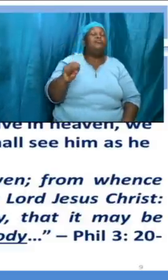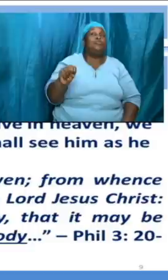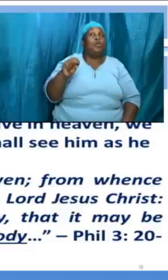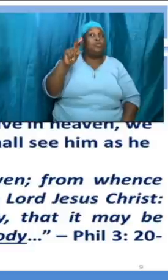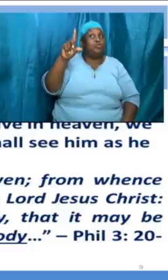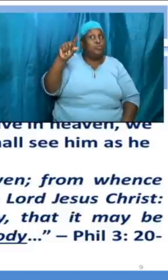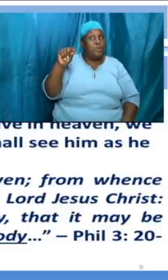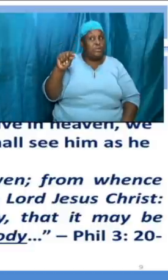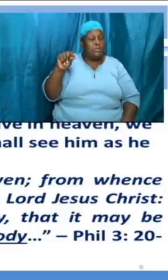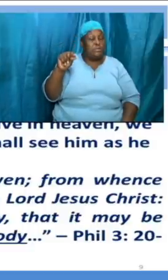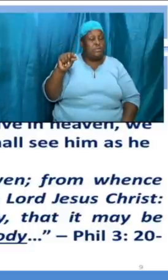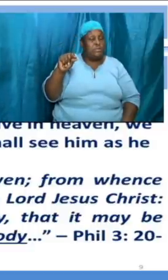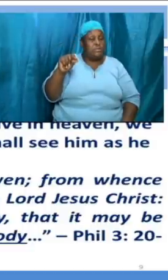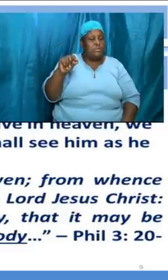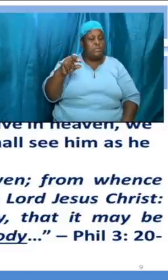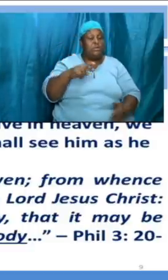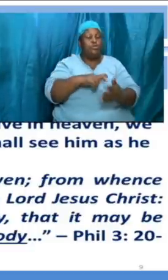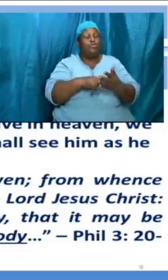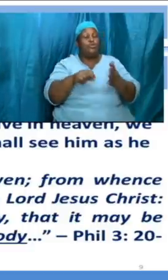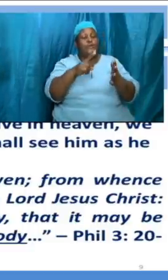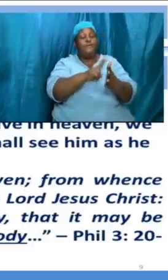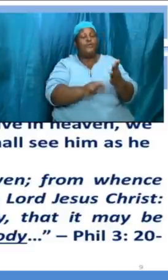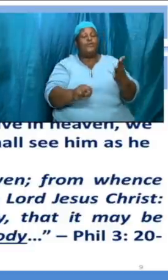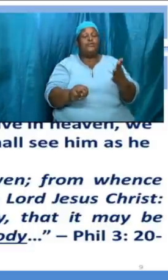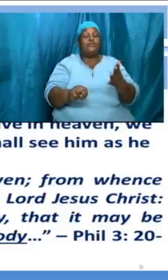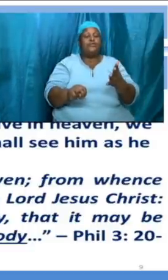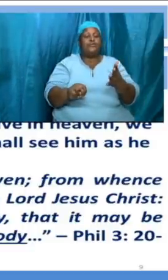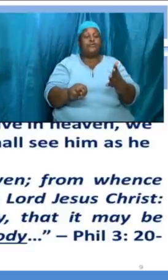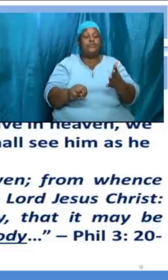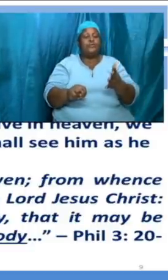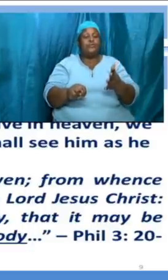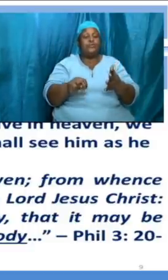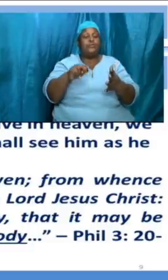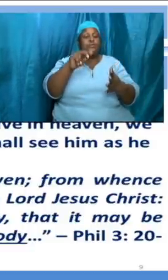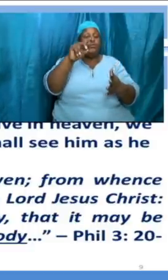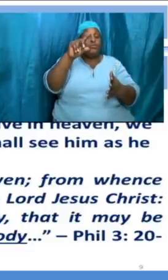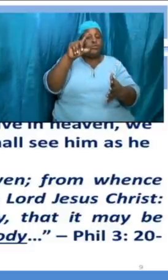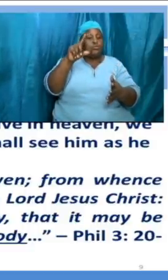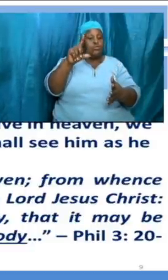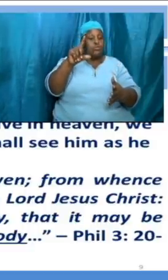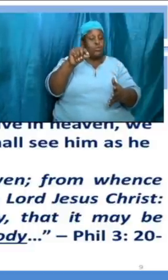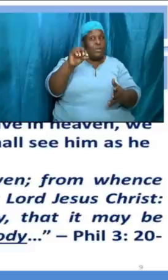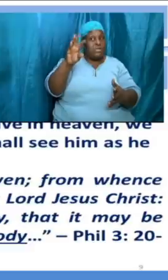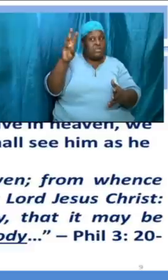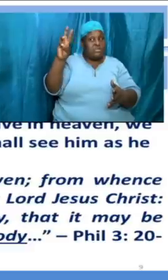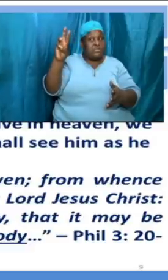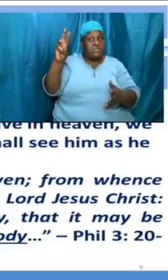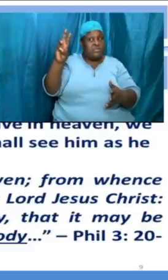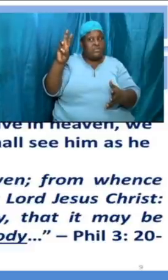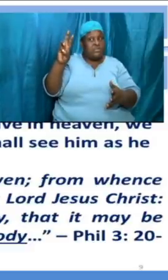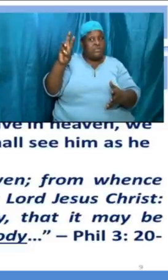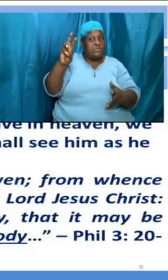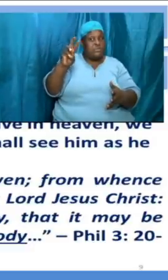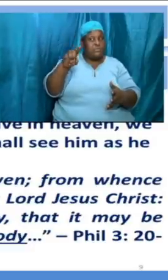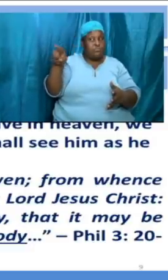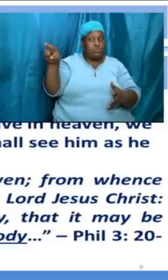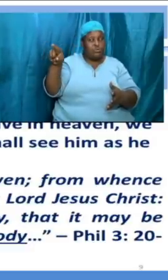and we read verse verses 26 and 27